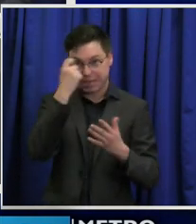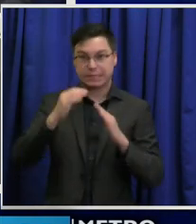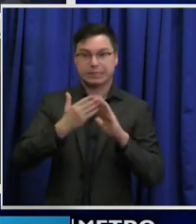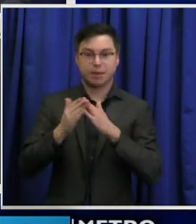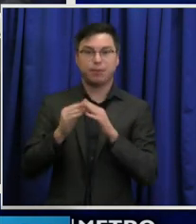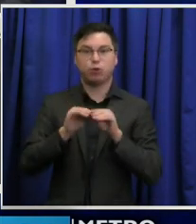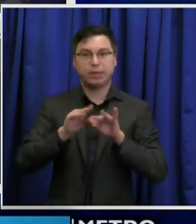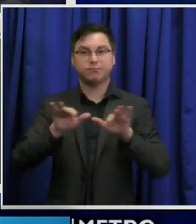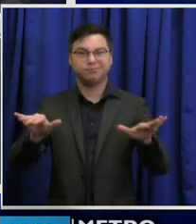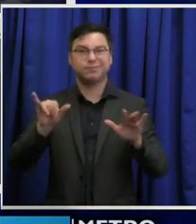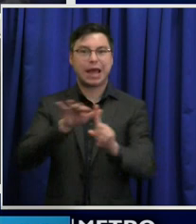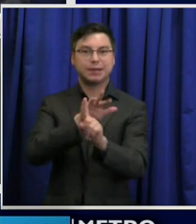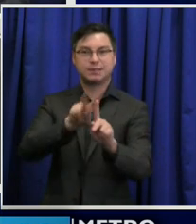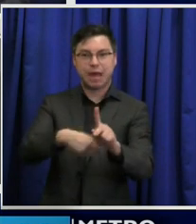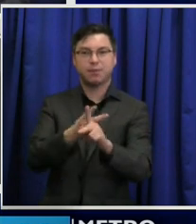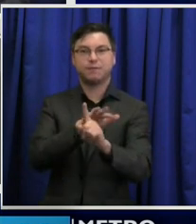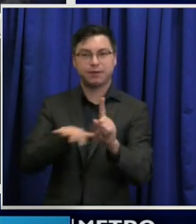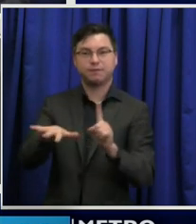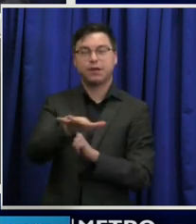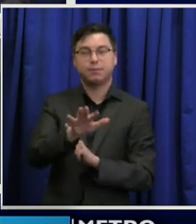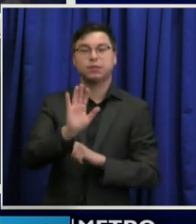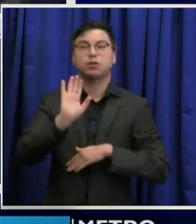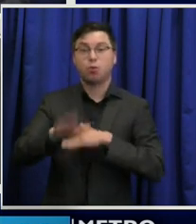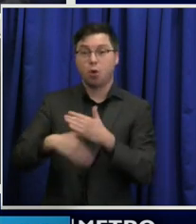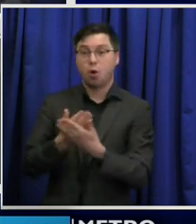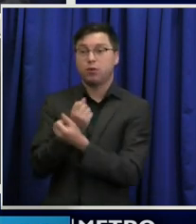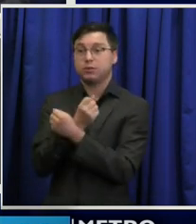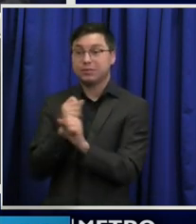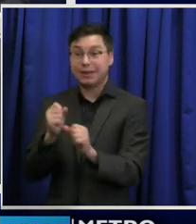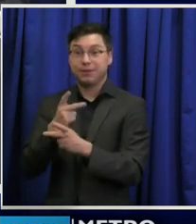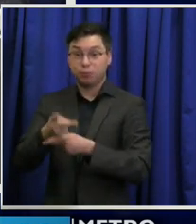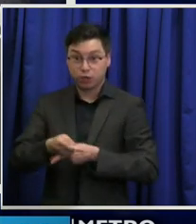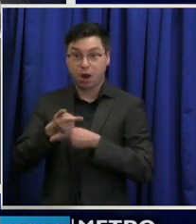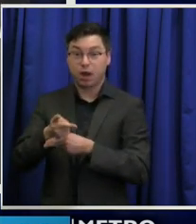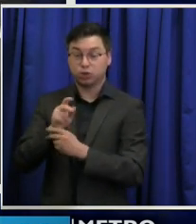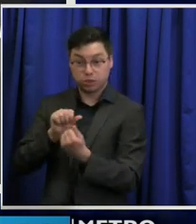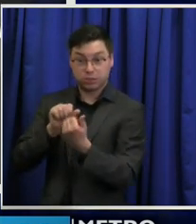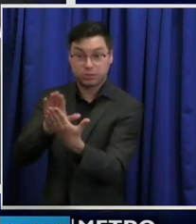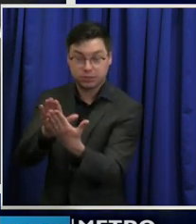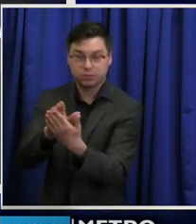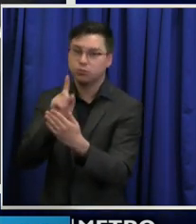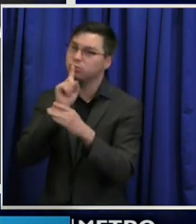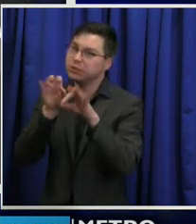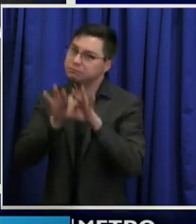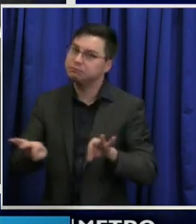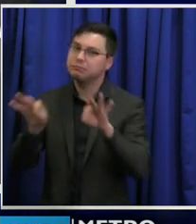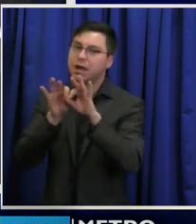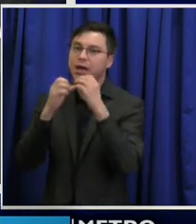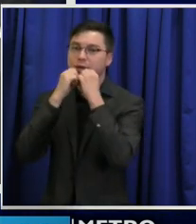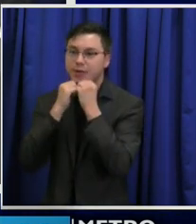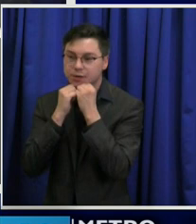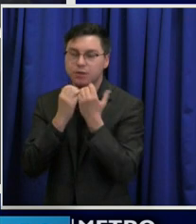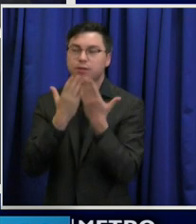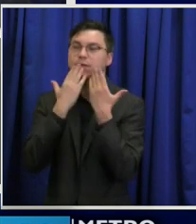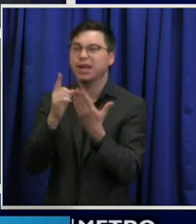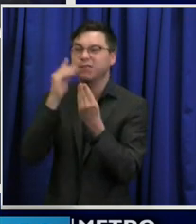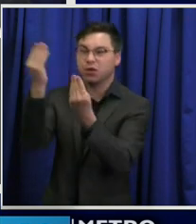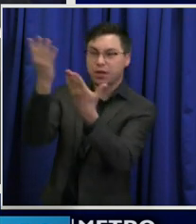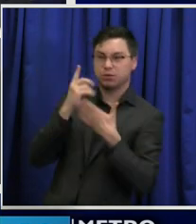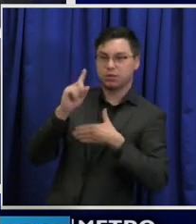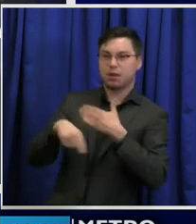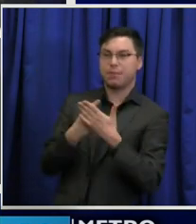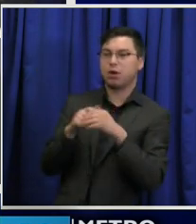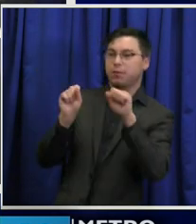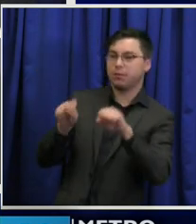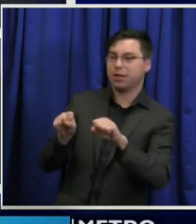environment. But all safety precautions matter. And again, thank you for luring us to a potential problem